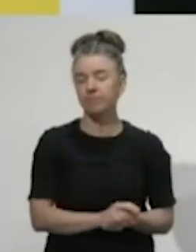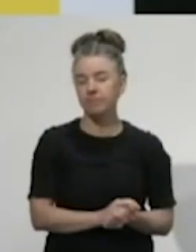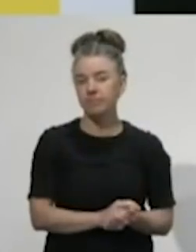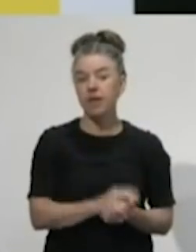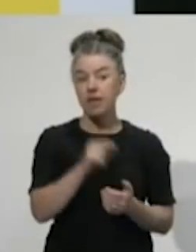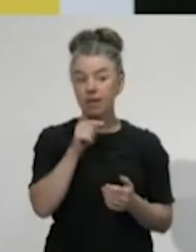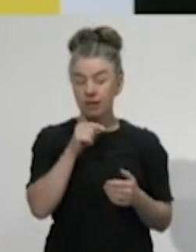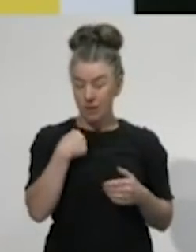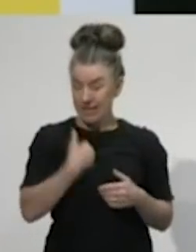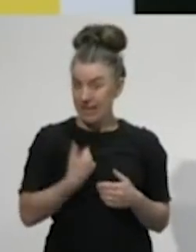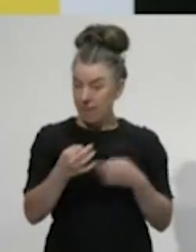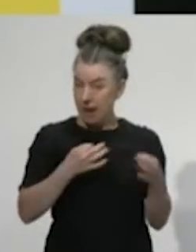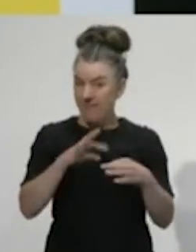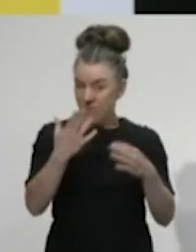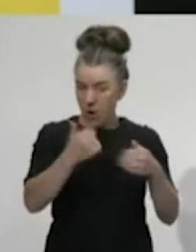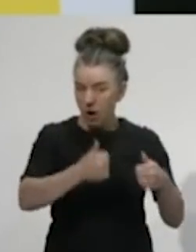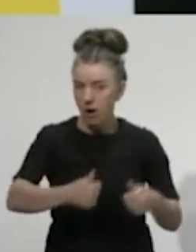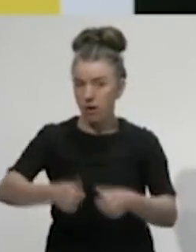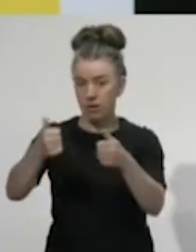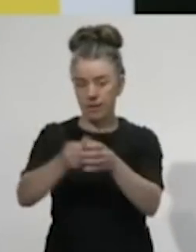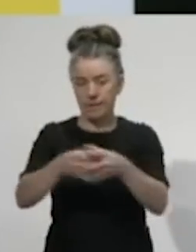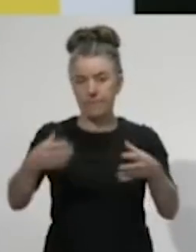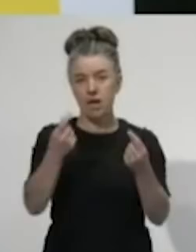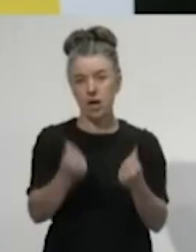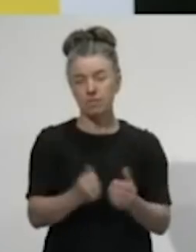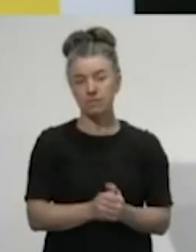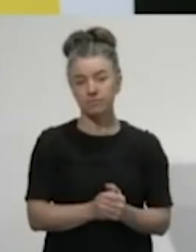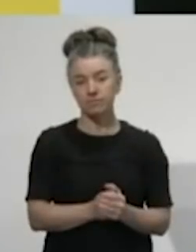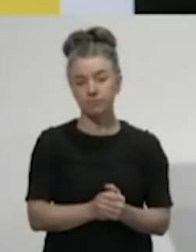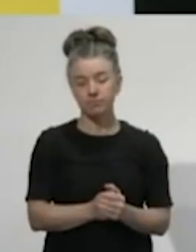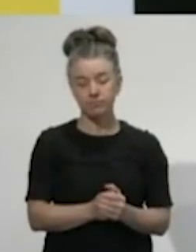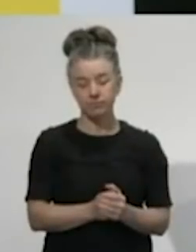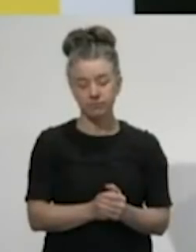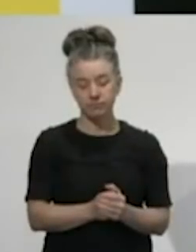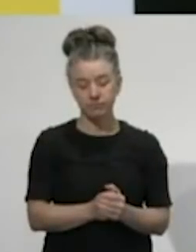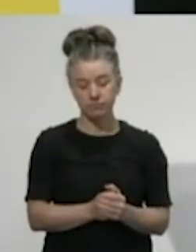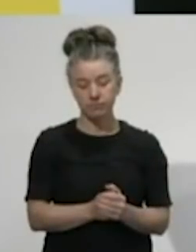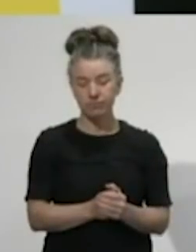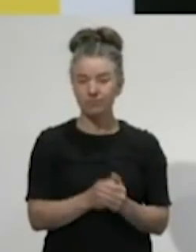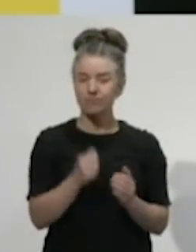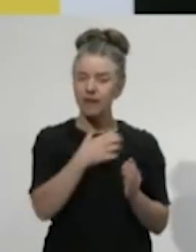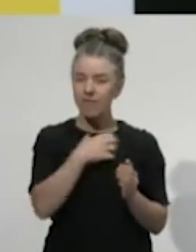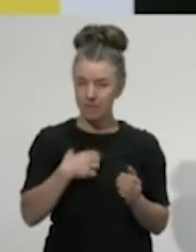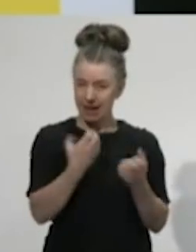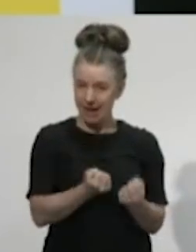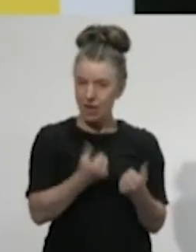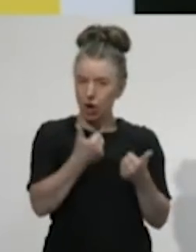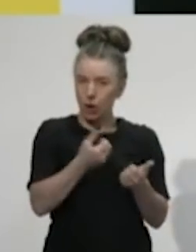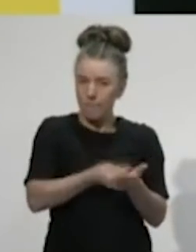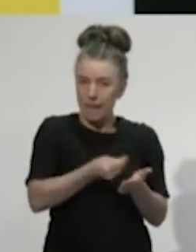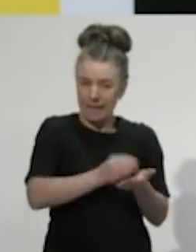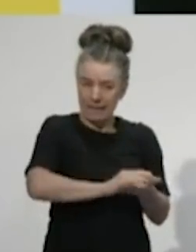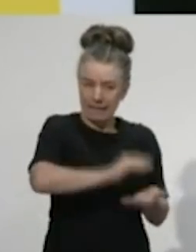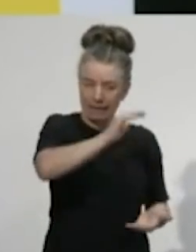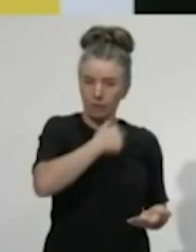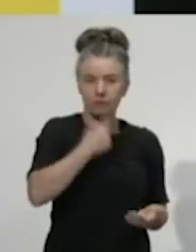for recovery. The biggest fiscal asset we currently have to get us through the worst is the government's balance sheet. Due to